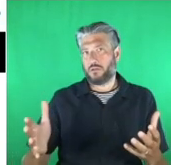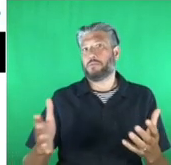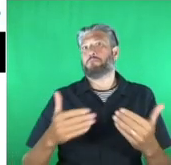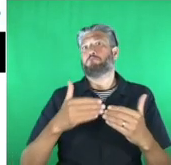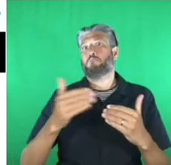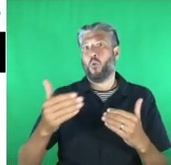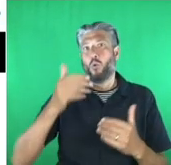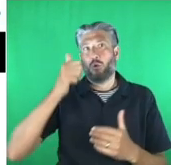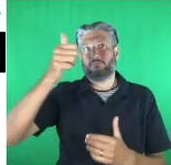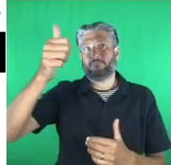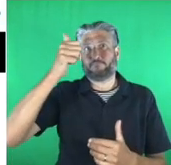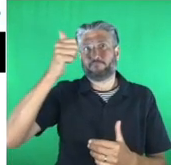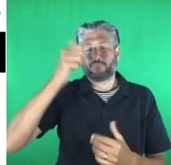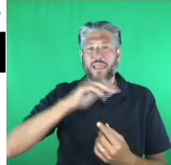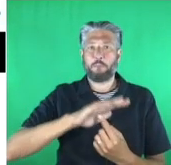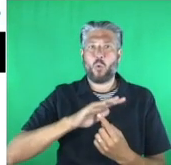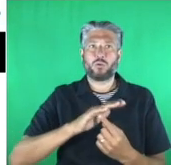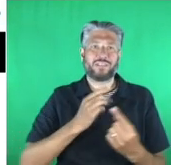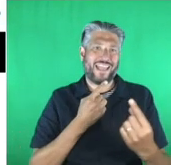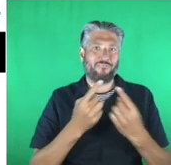accessible in multiple formats.